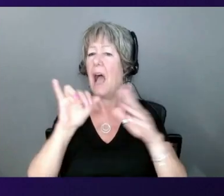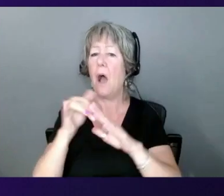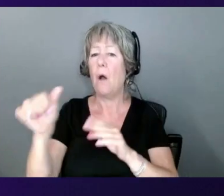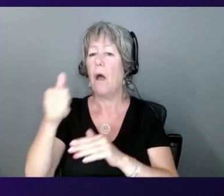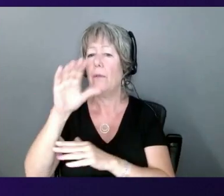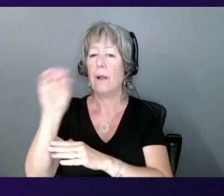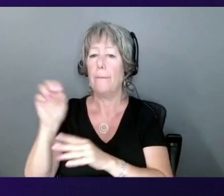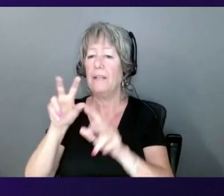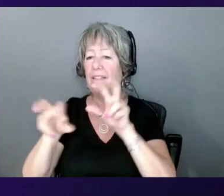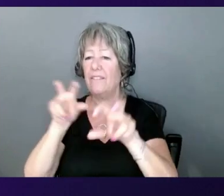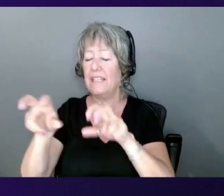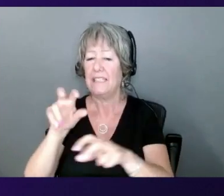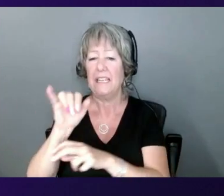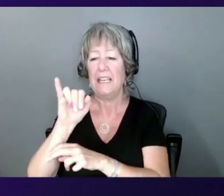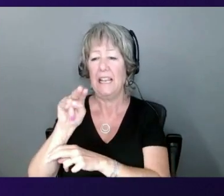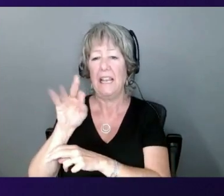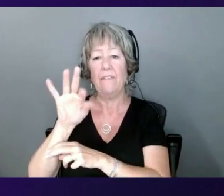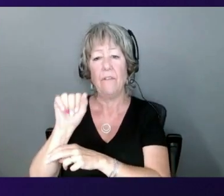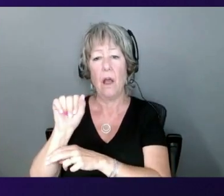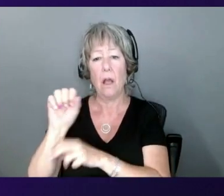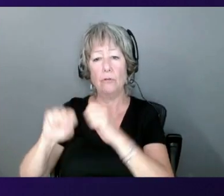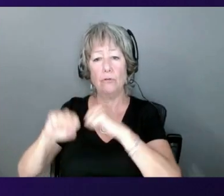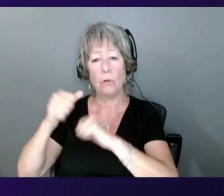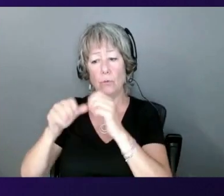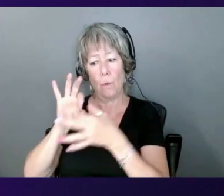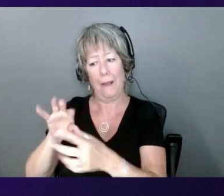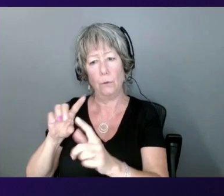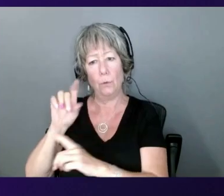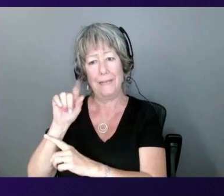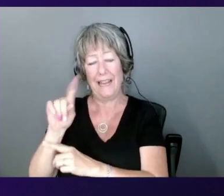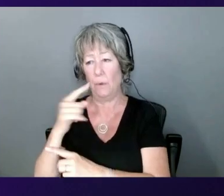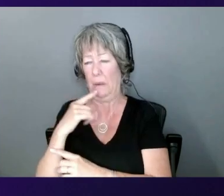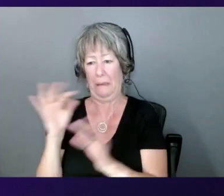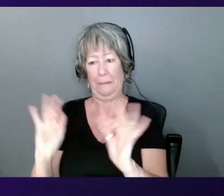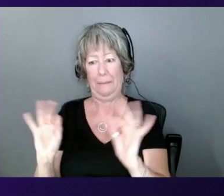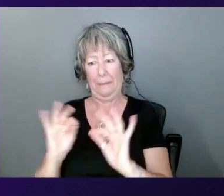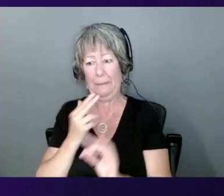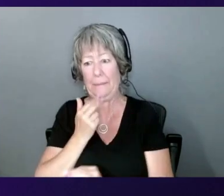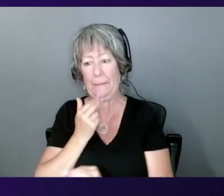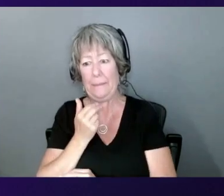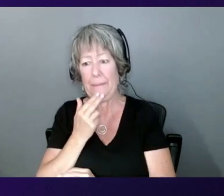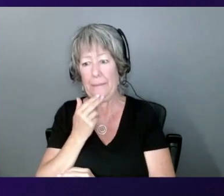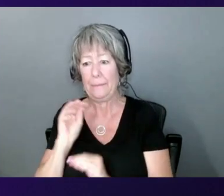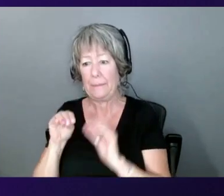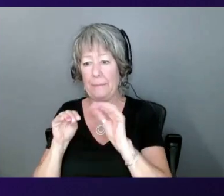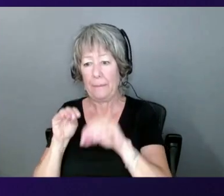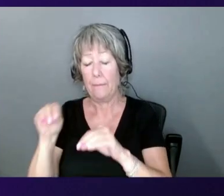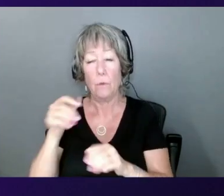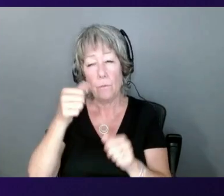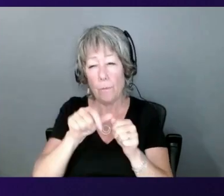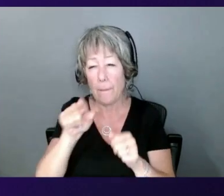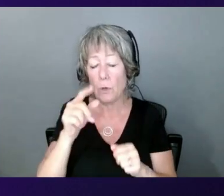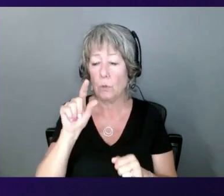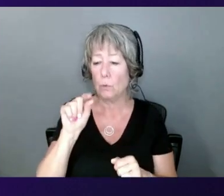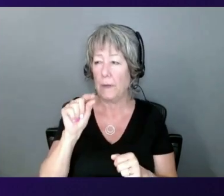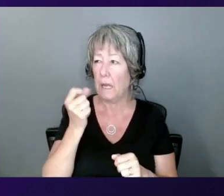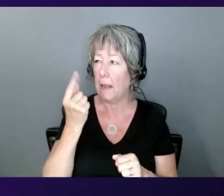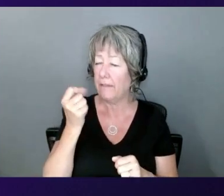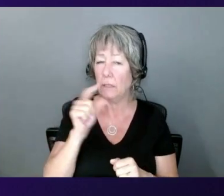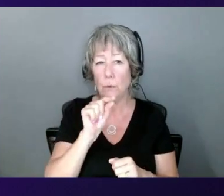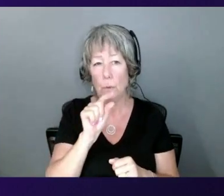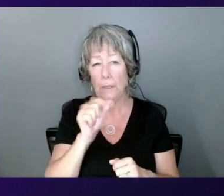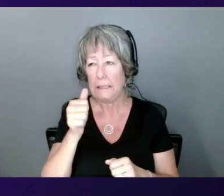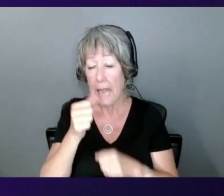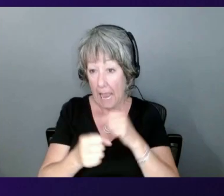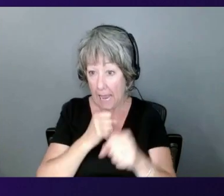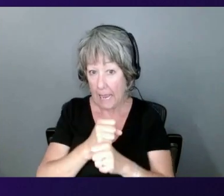in the data center. It was miniscule at that time. But if you remember in 2011, 2010, everybody